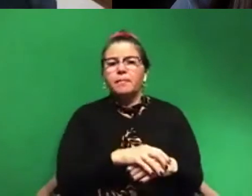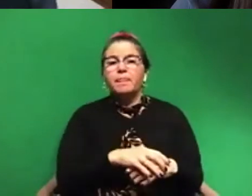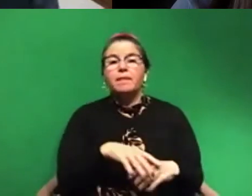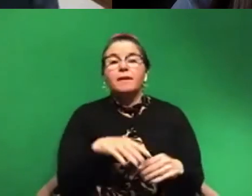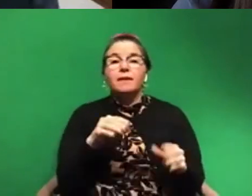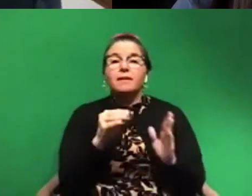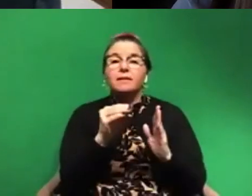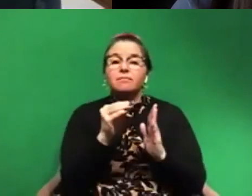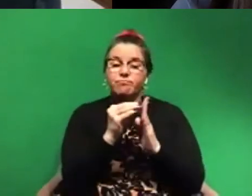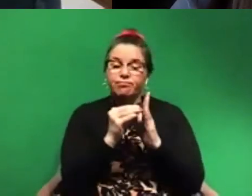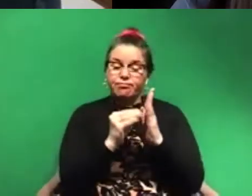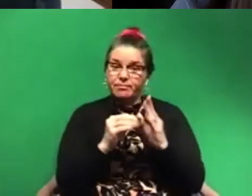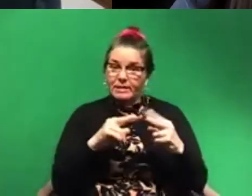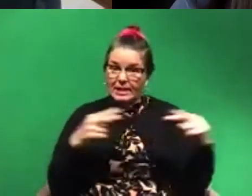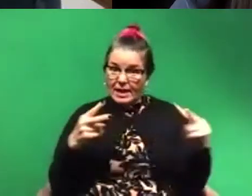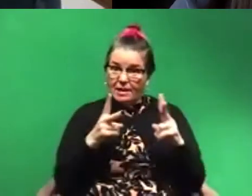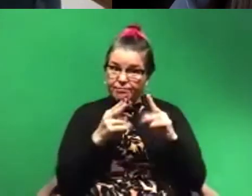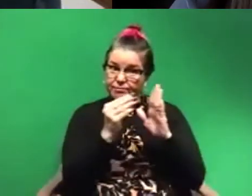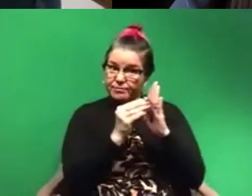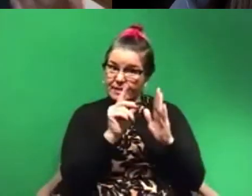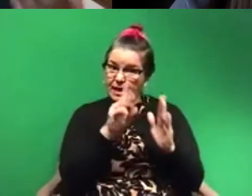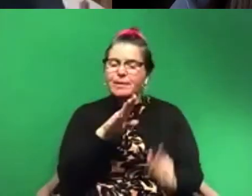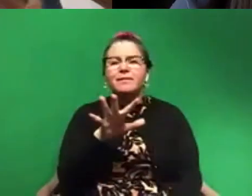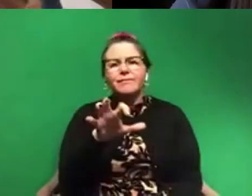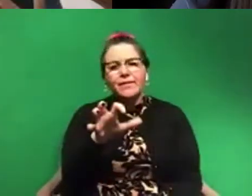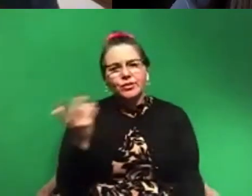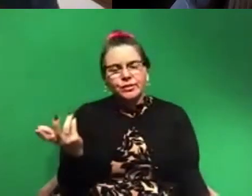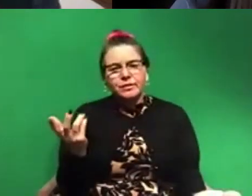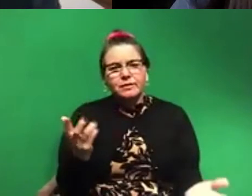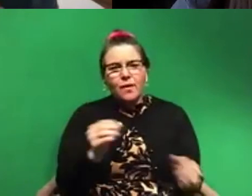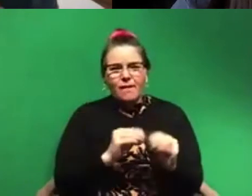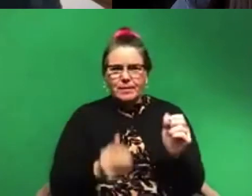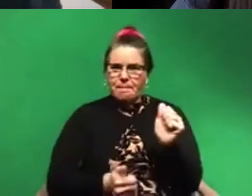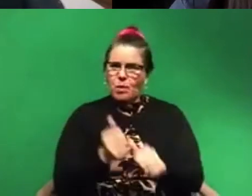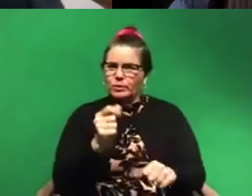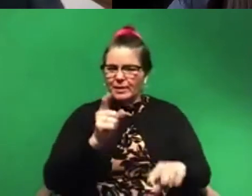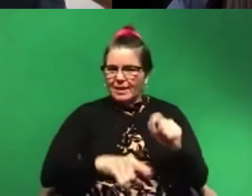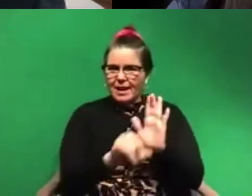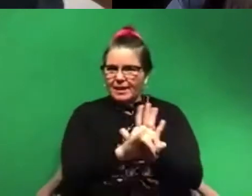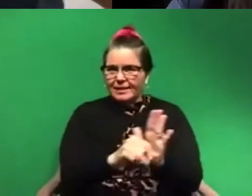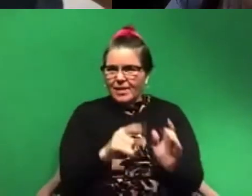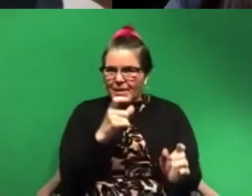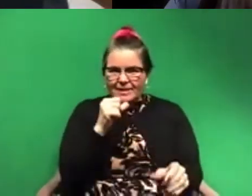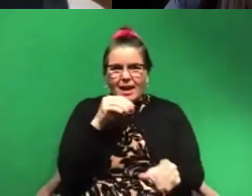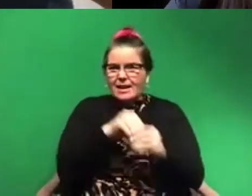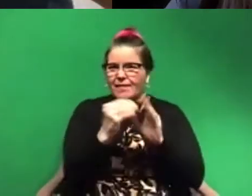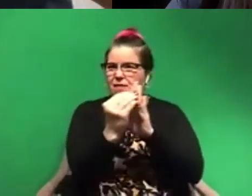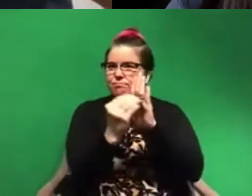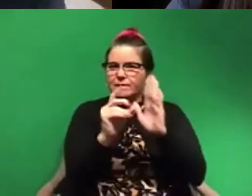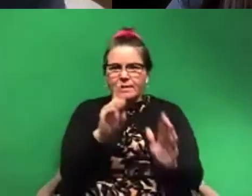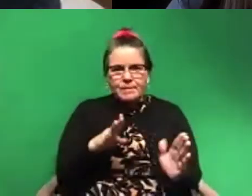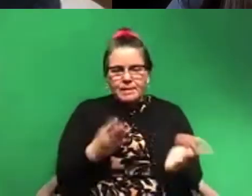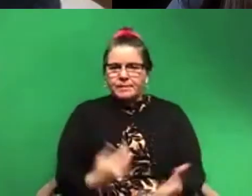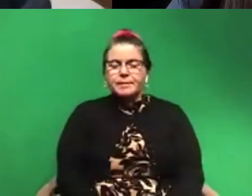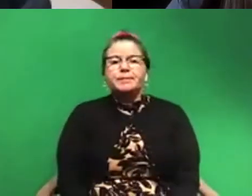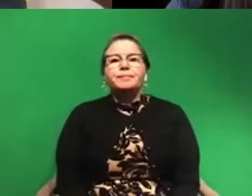sequences right now. So obviously most of the species we could never identify because they're not even in the database. So we're spending a lot of